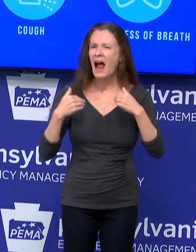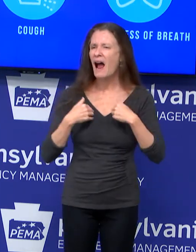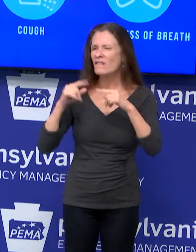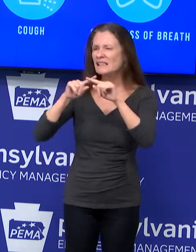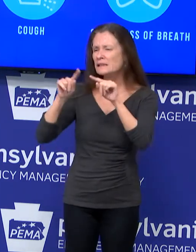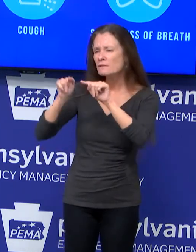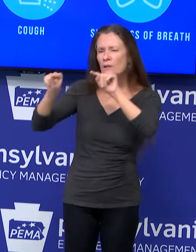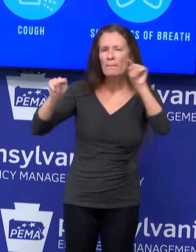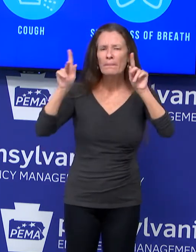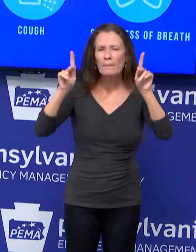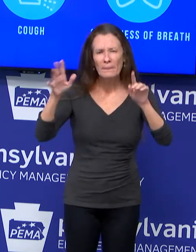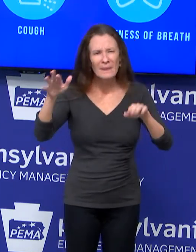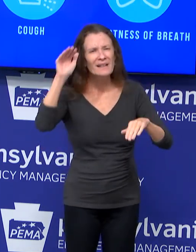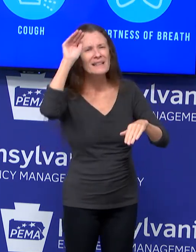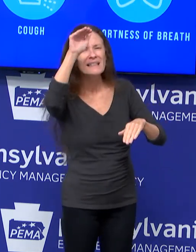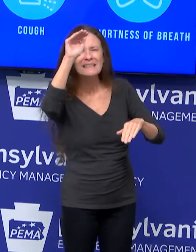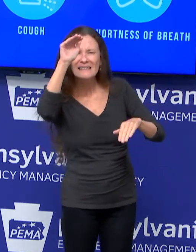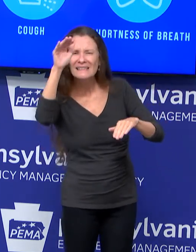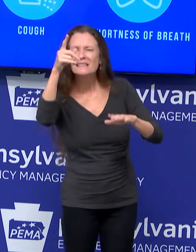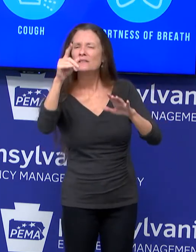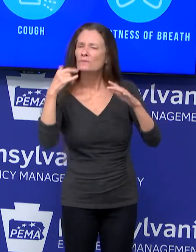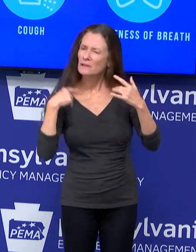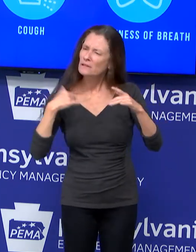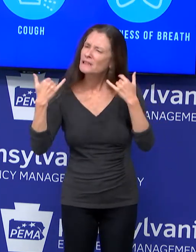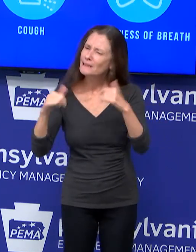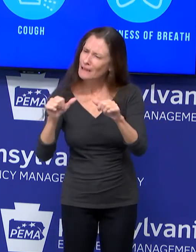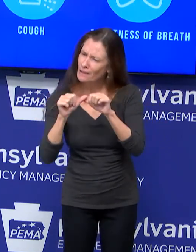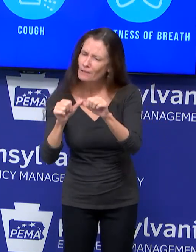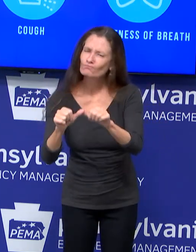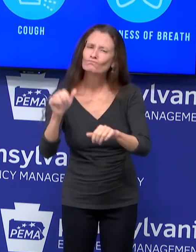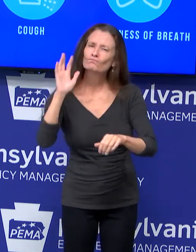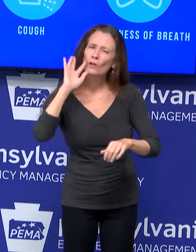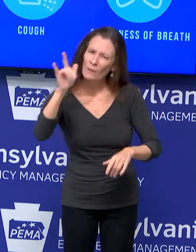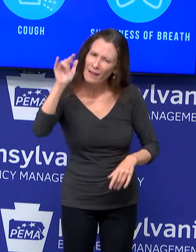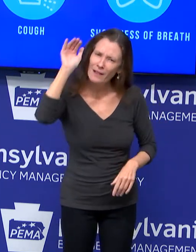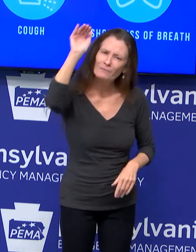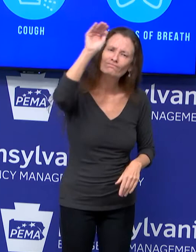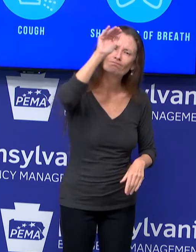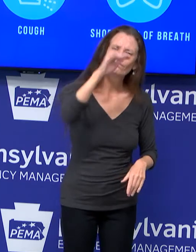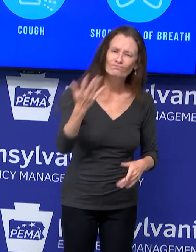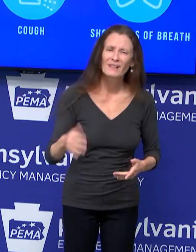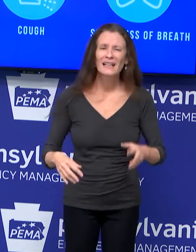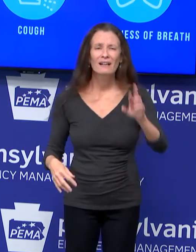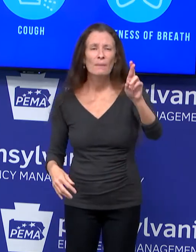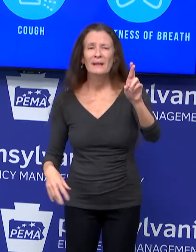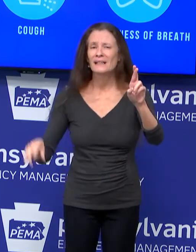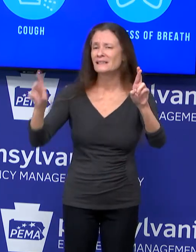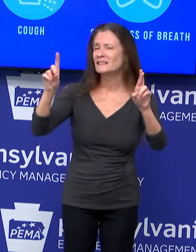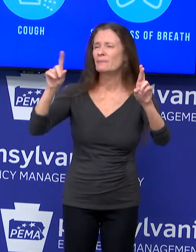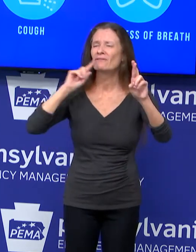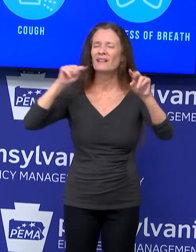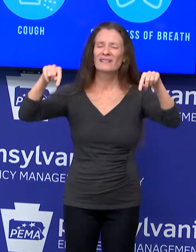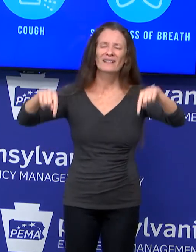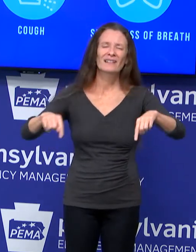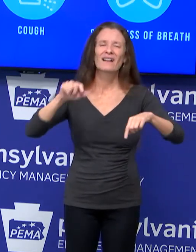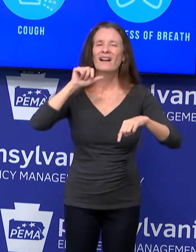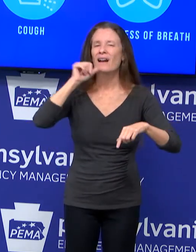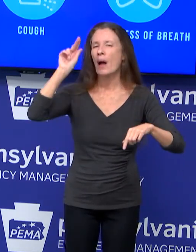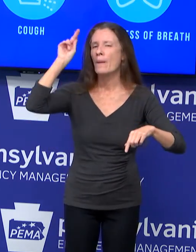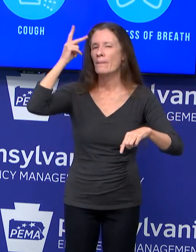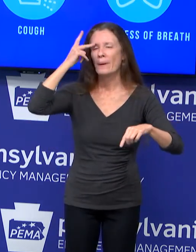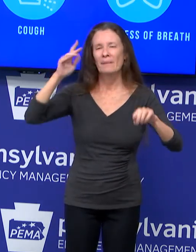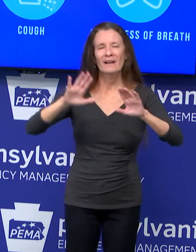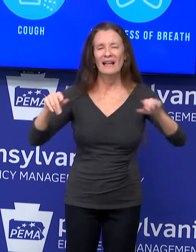continue on a regular basis. But this is not a partisan issue. This is not a political issue. This is a public health issue.